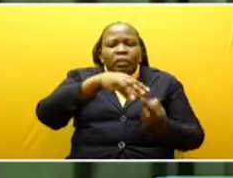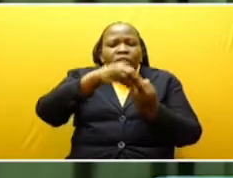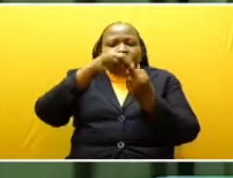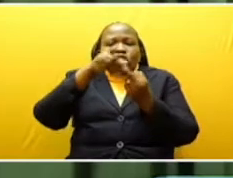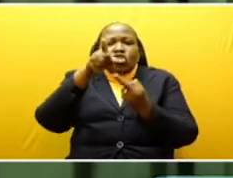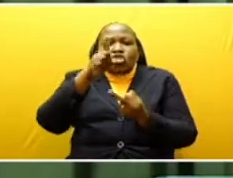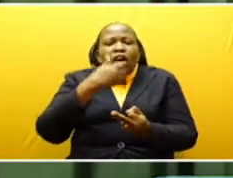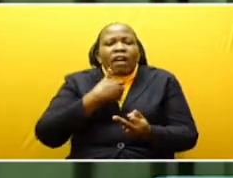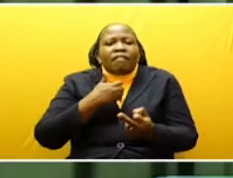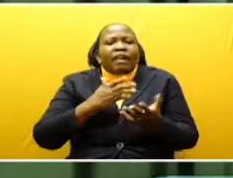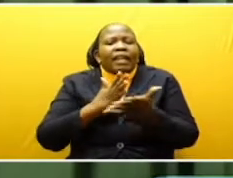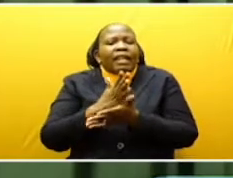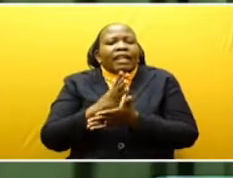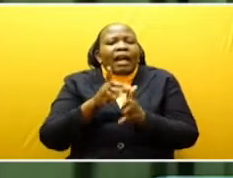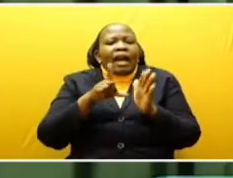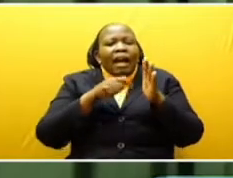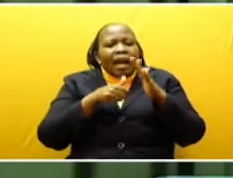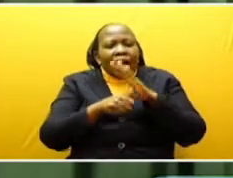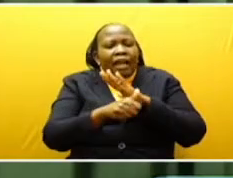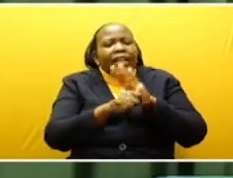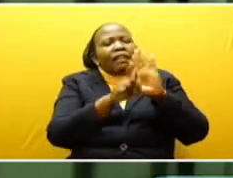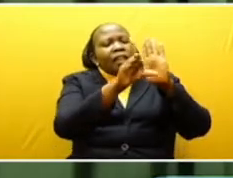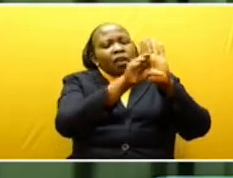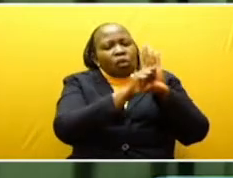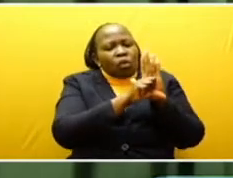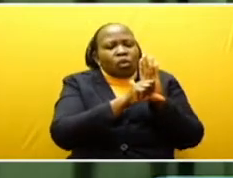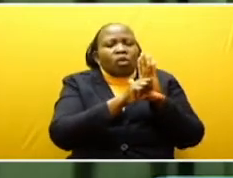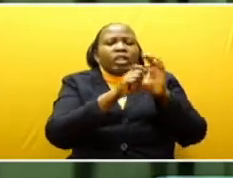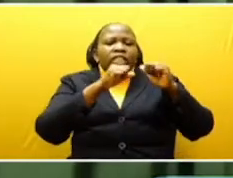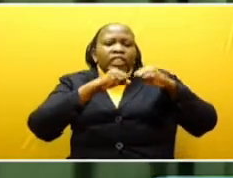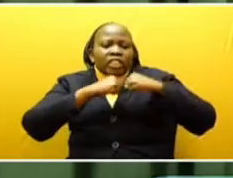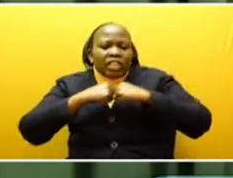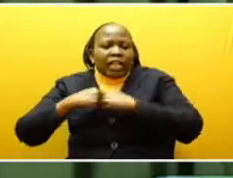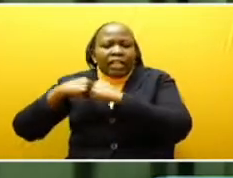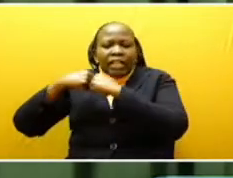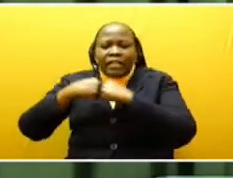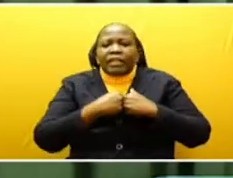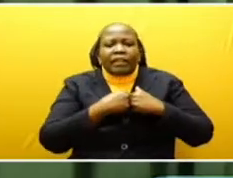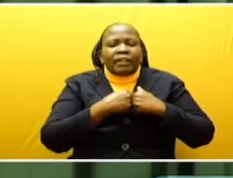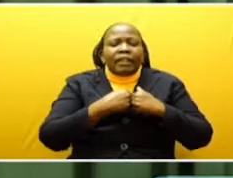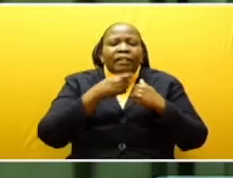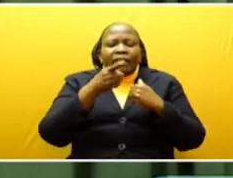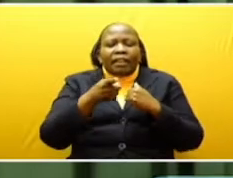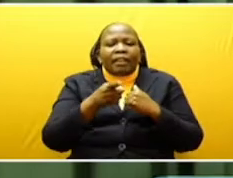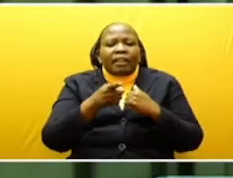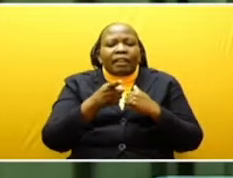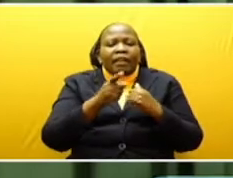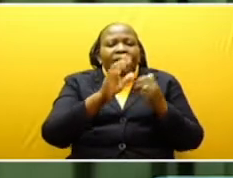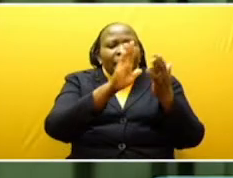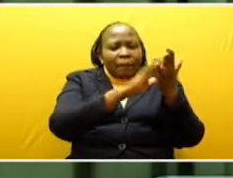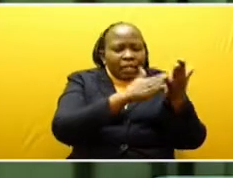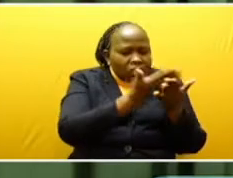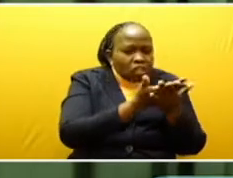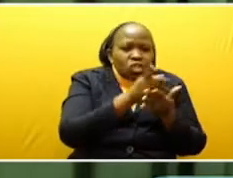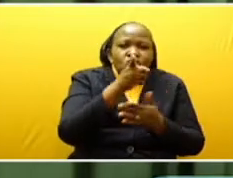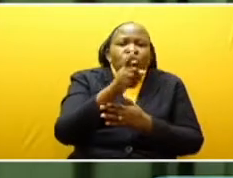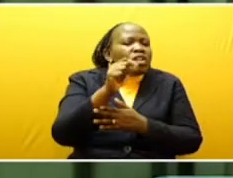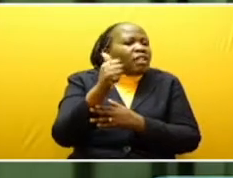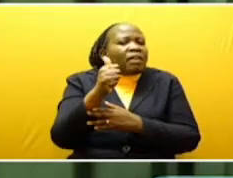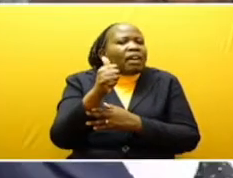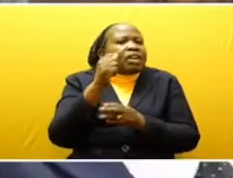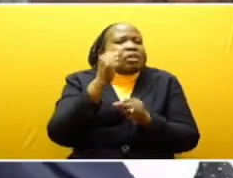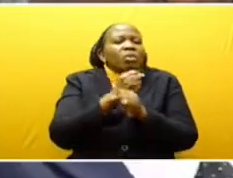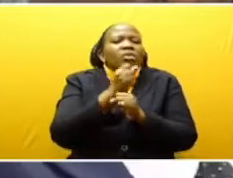to file a petition challenging the validity. You did not do that, Professor Wajekoyo, so you lost that